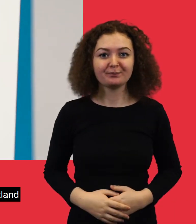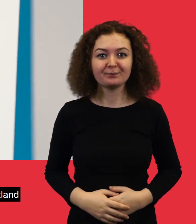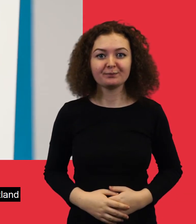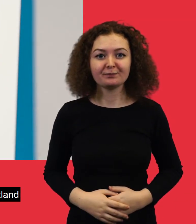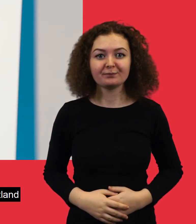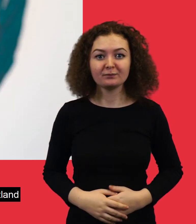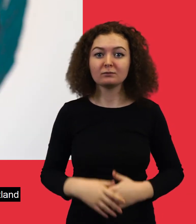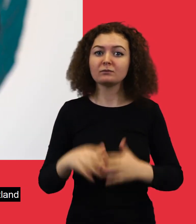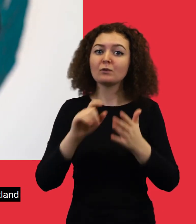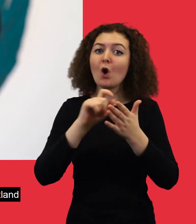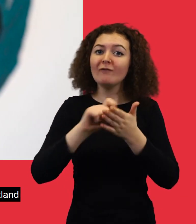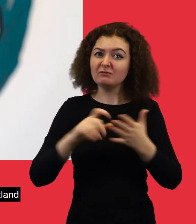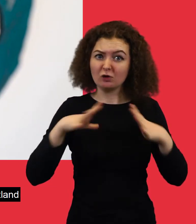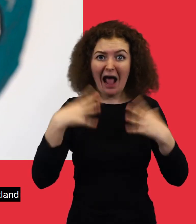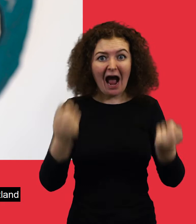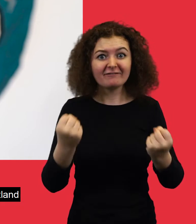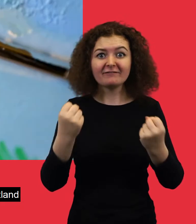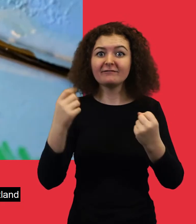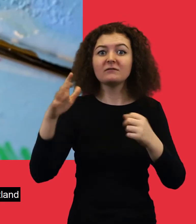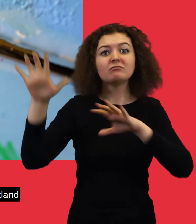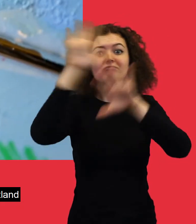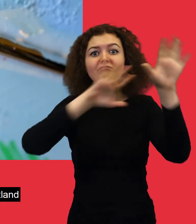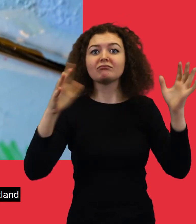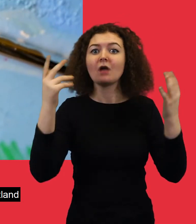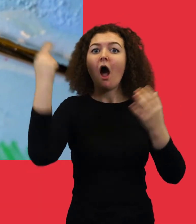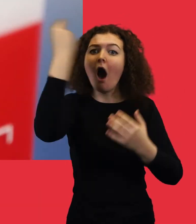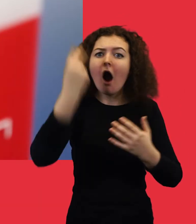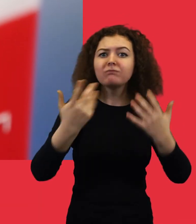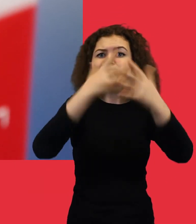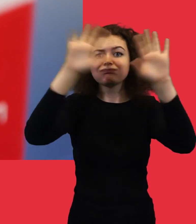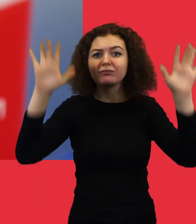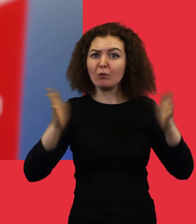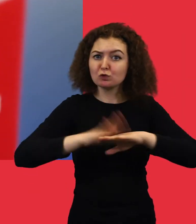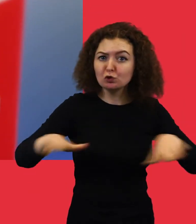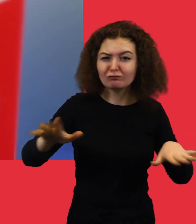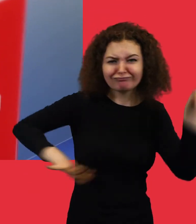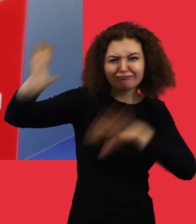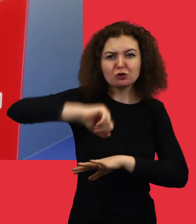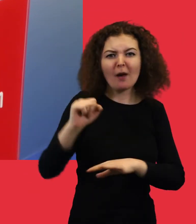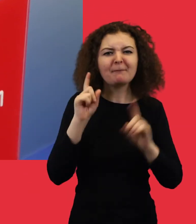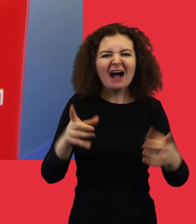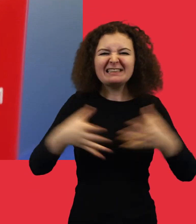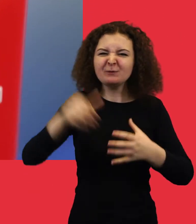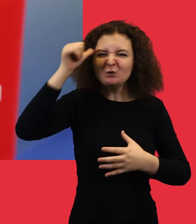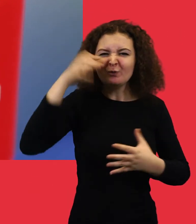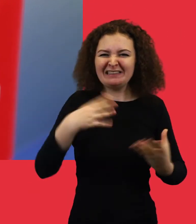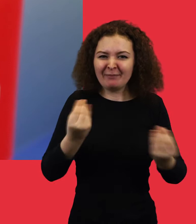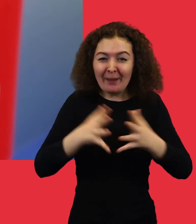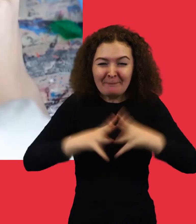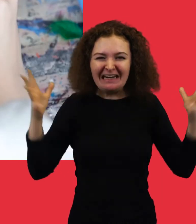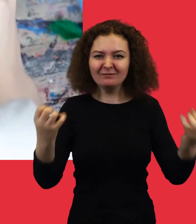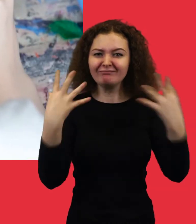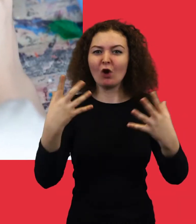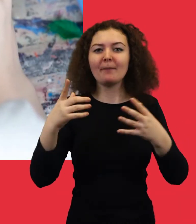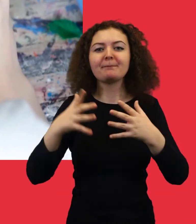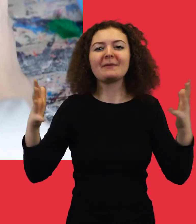The office already displays artwork from children across Scotland, but the team knew they wanted something big and bold for the main meeting room.